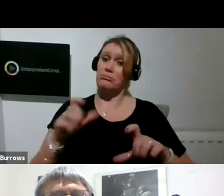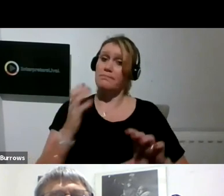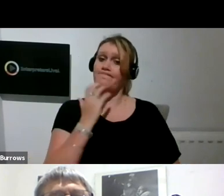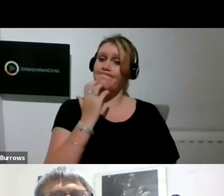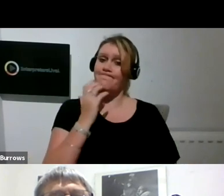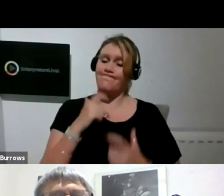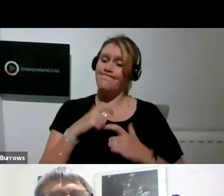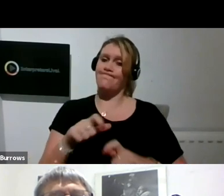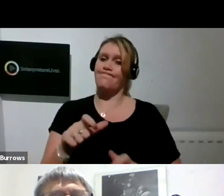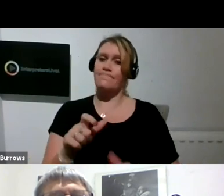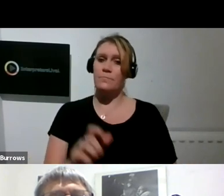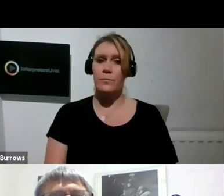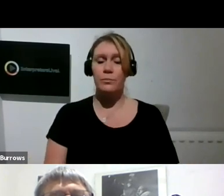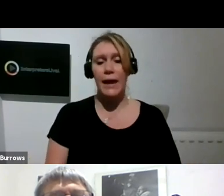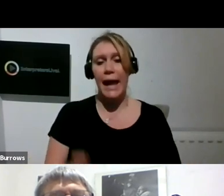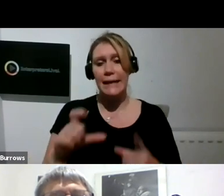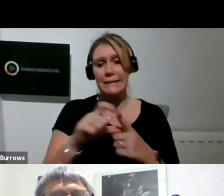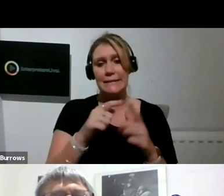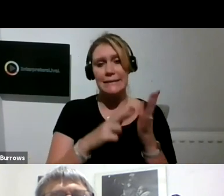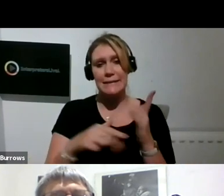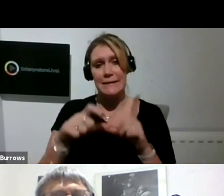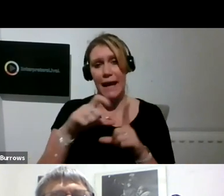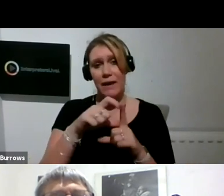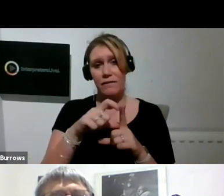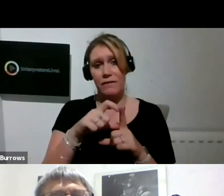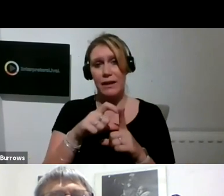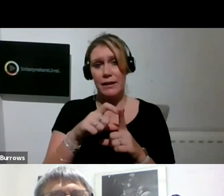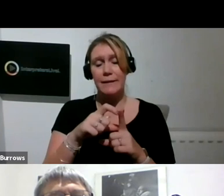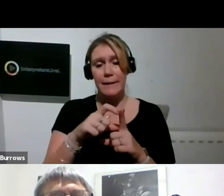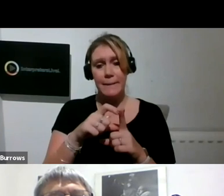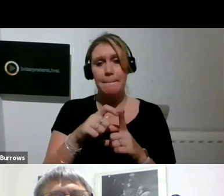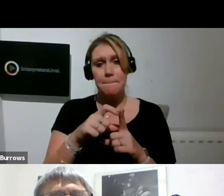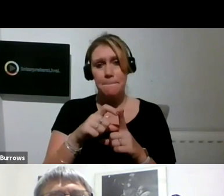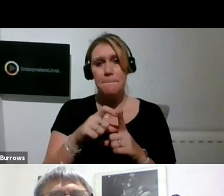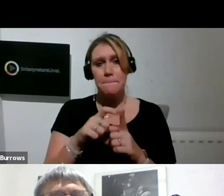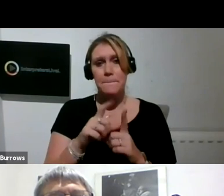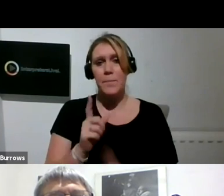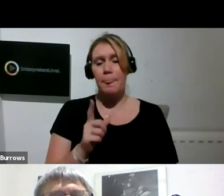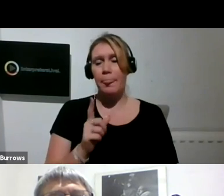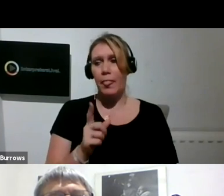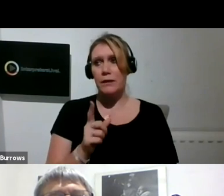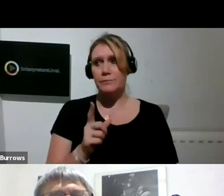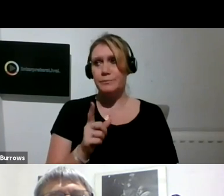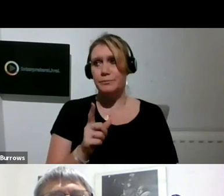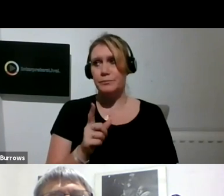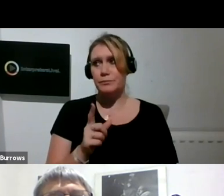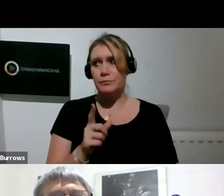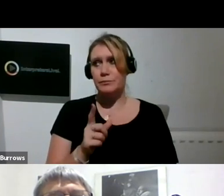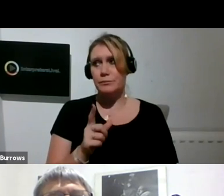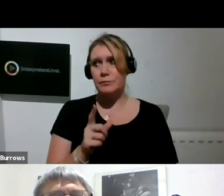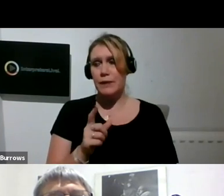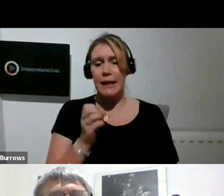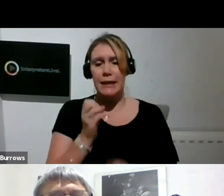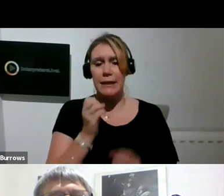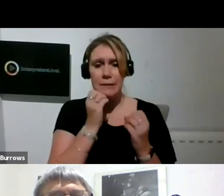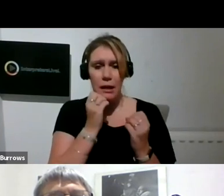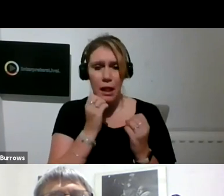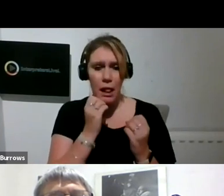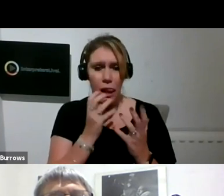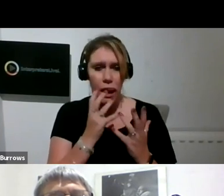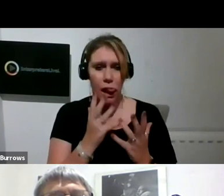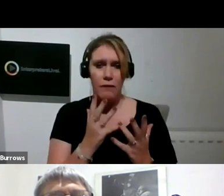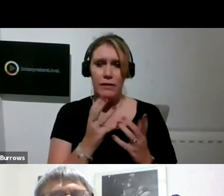resourceful that he actually started, David does a lot of lovely patterns. And